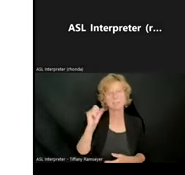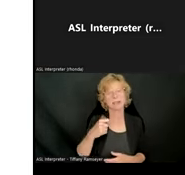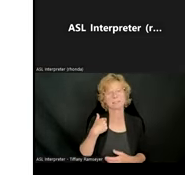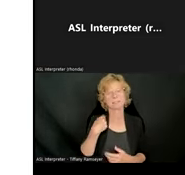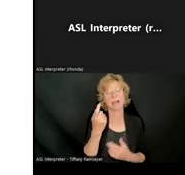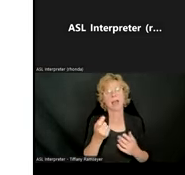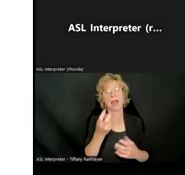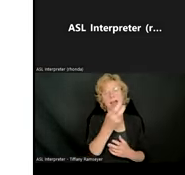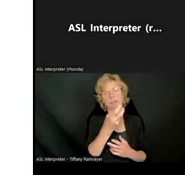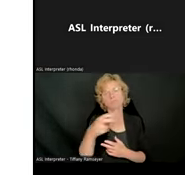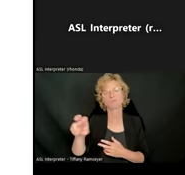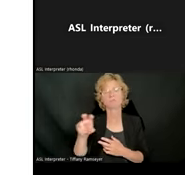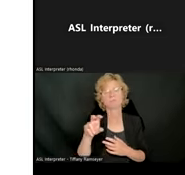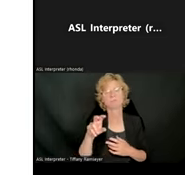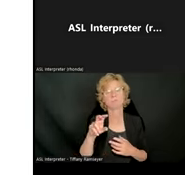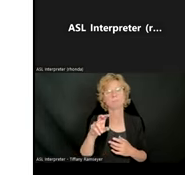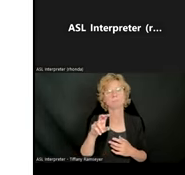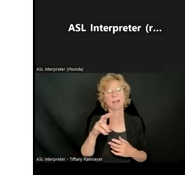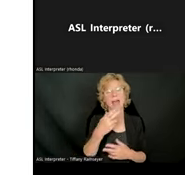my freshman and sophomore year.